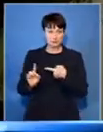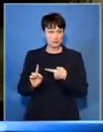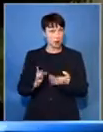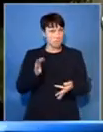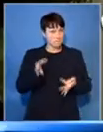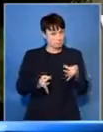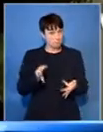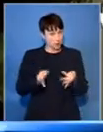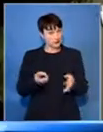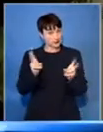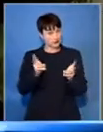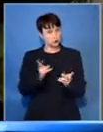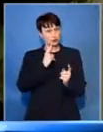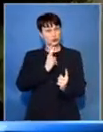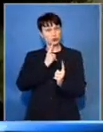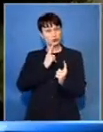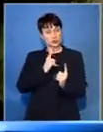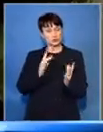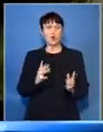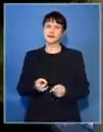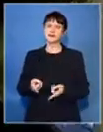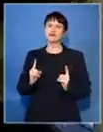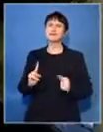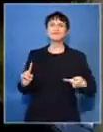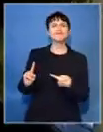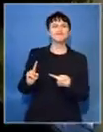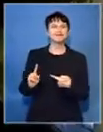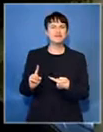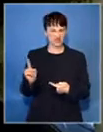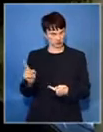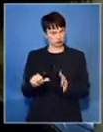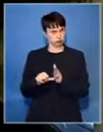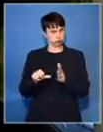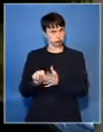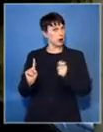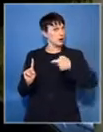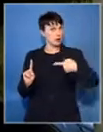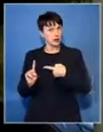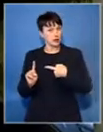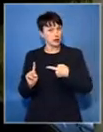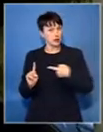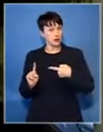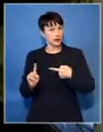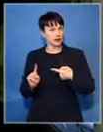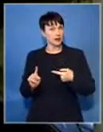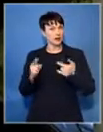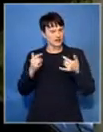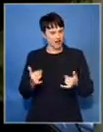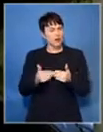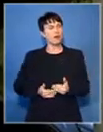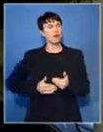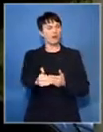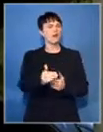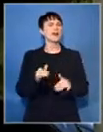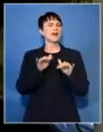which are quite dangerous to a person like him, of such an eminent standing in society, because they are likely to question his